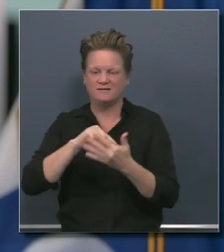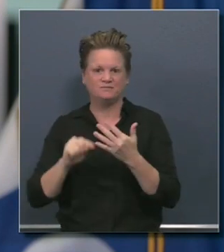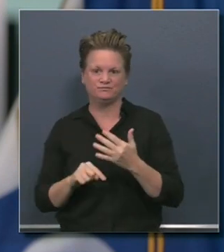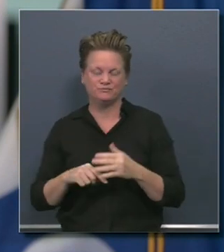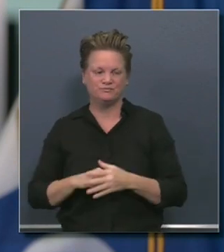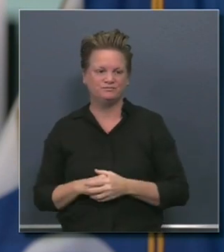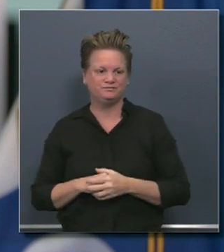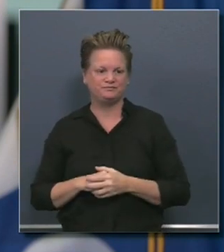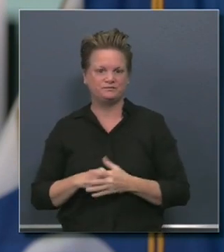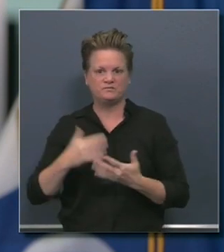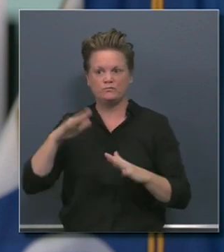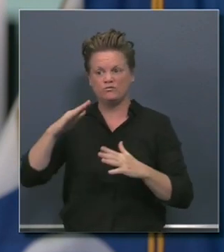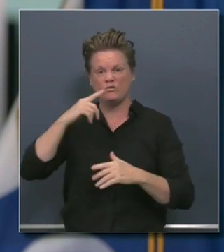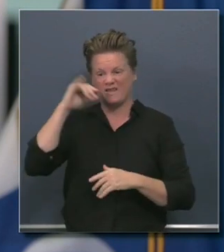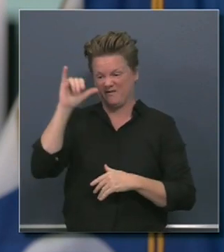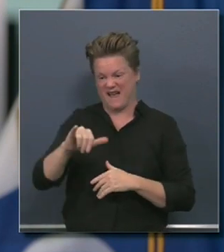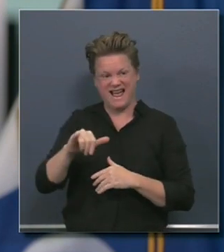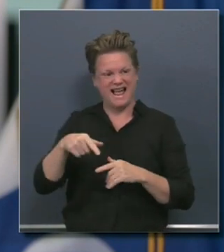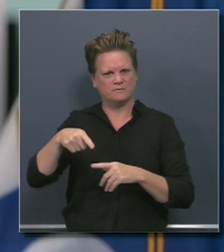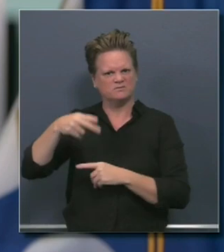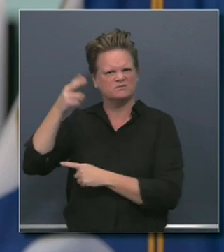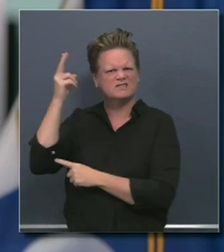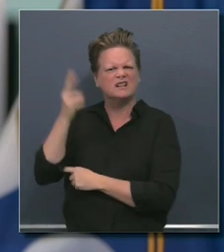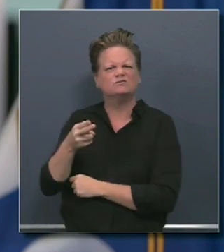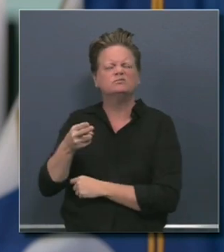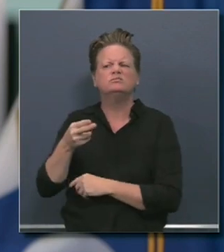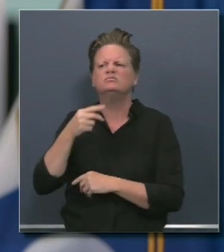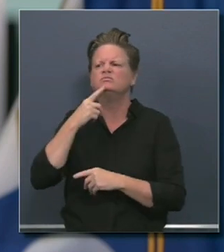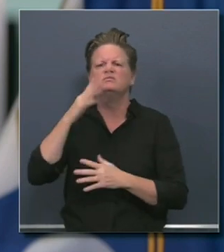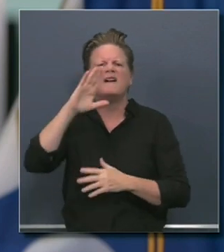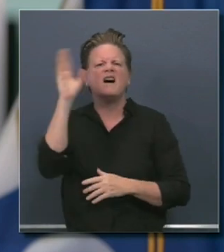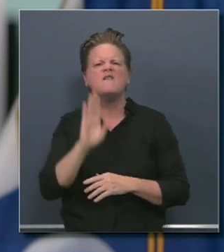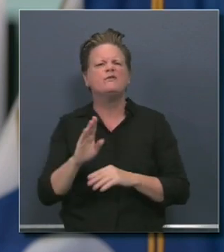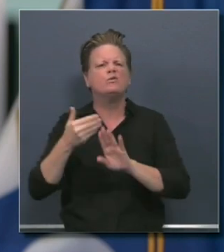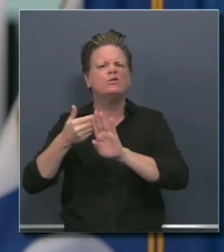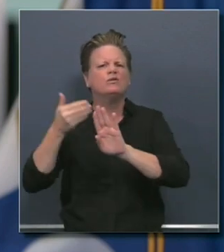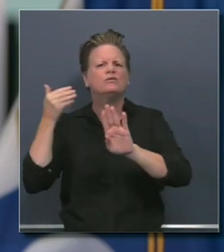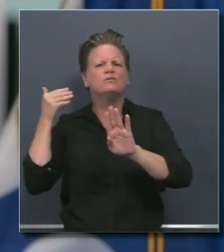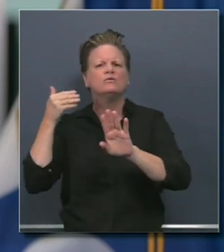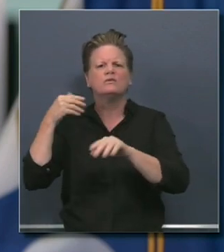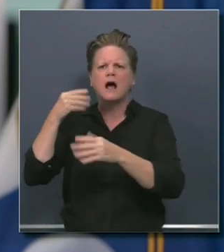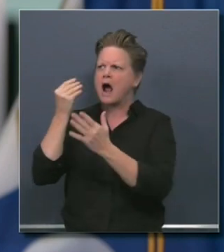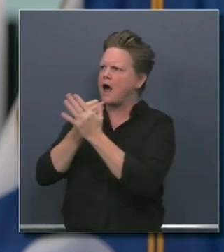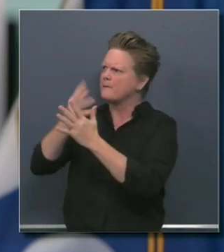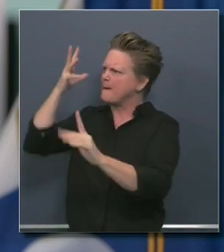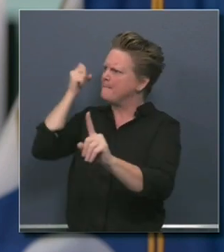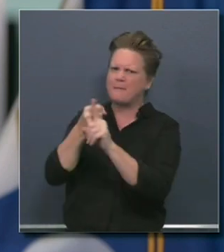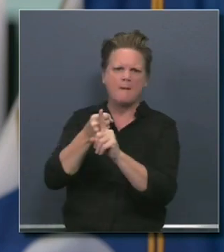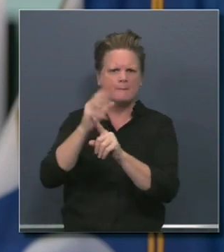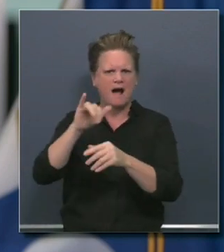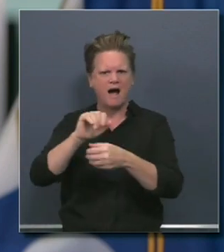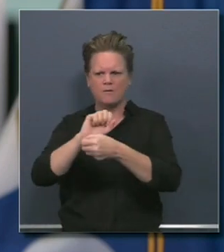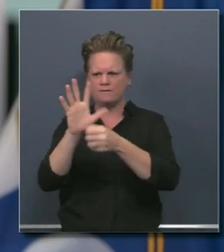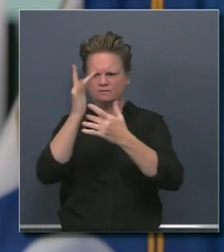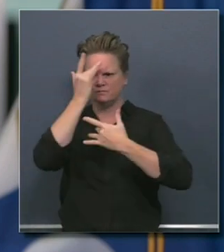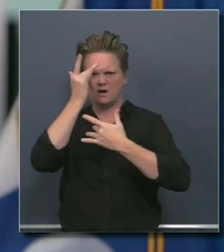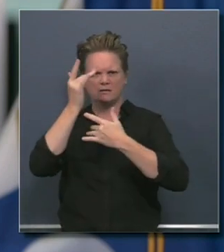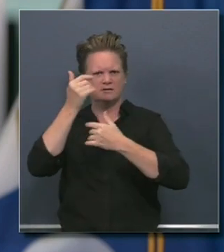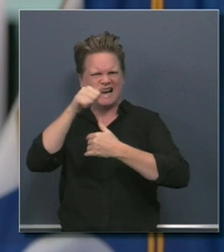deficits and challenges related to unemployment claims, the likes of which they haven't seen since the Great